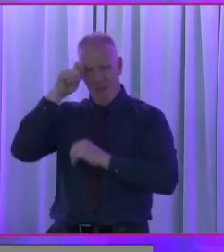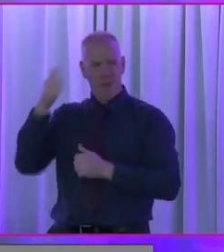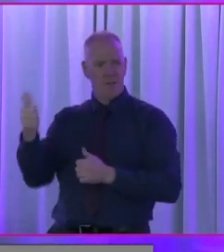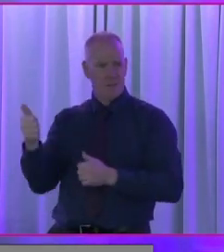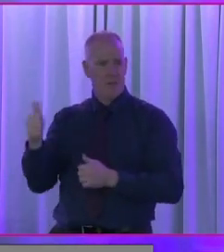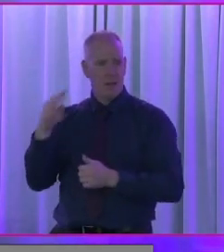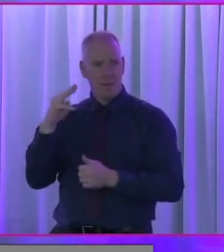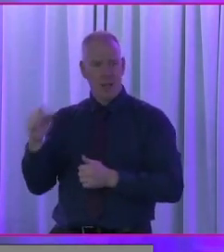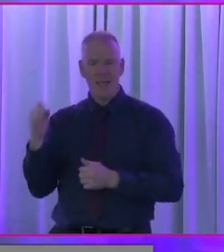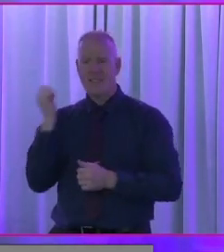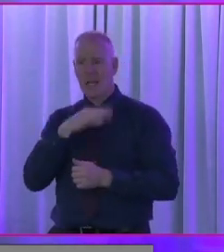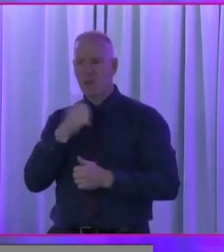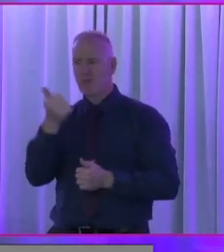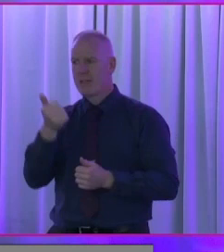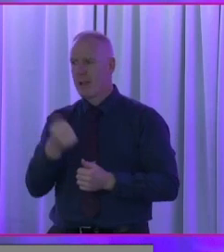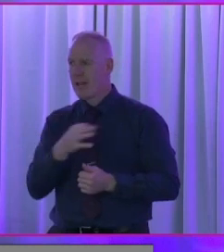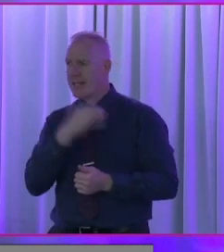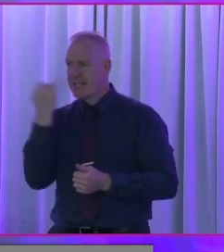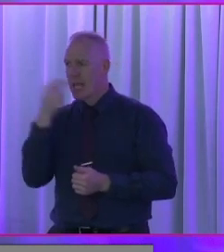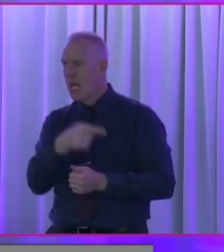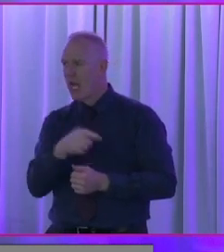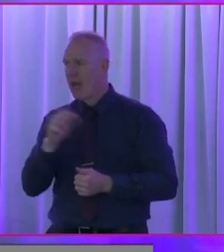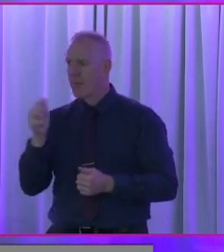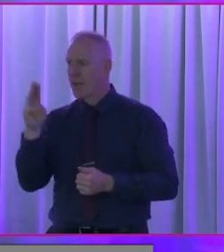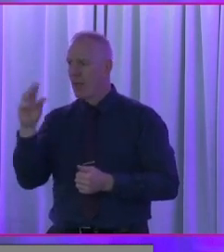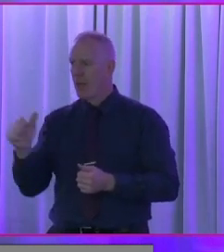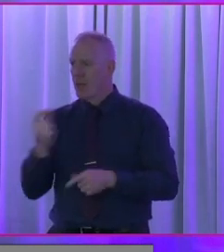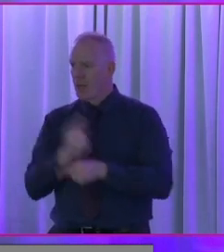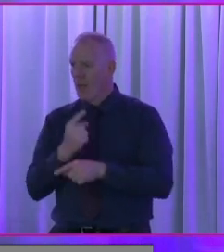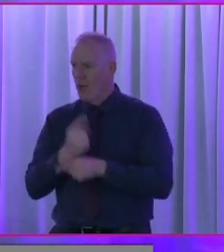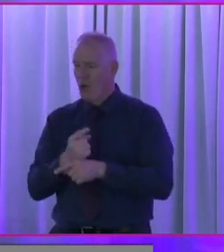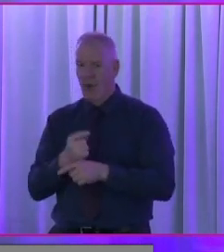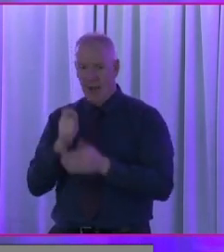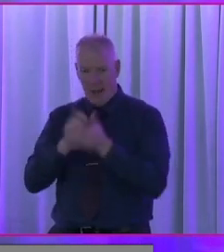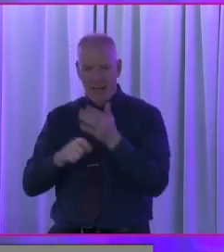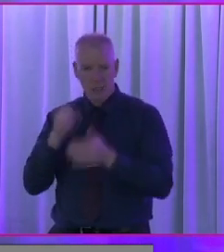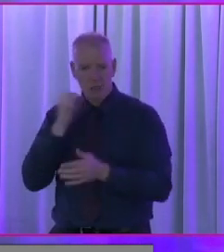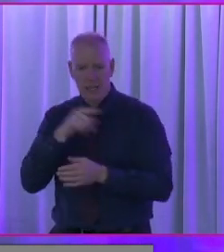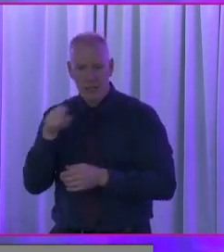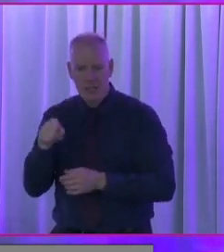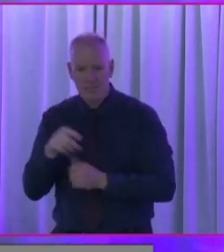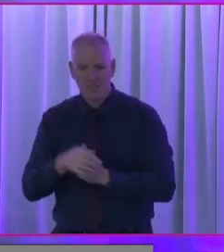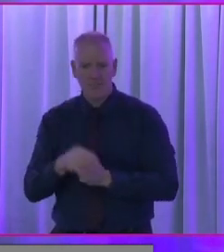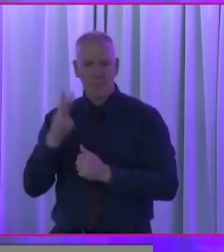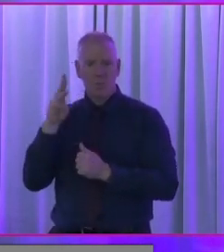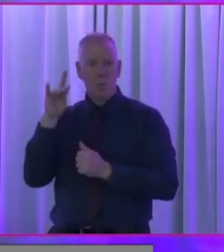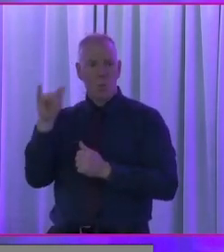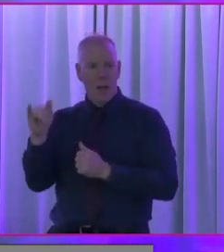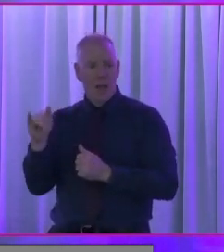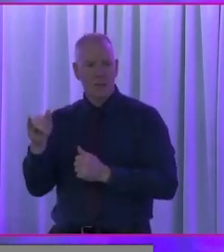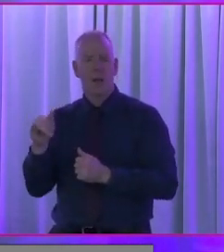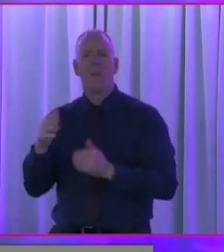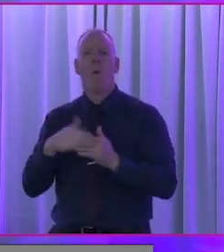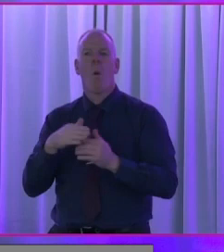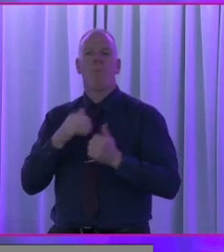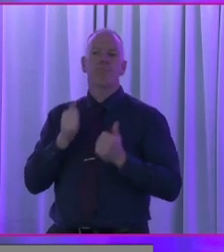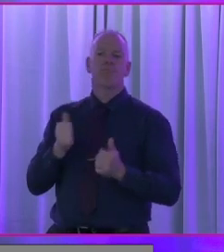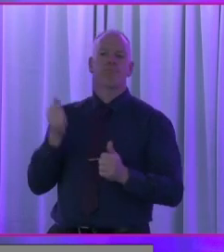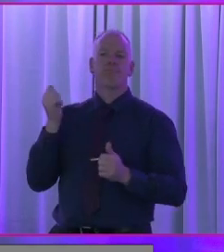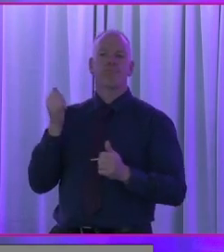it was a good idea to have elections on a Saturday because people will be more